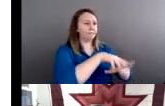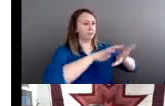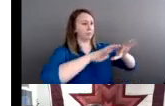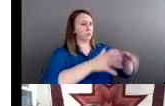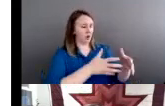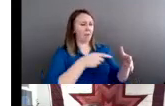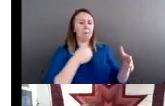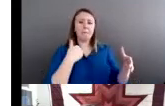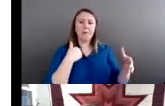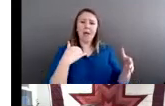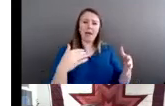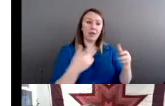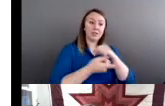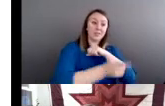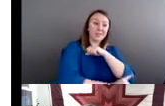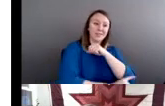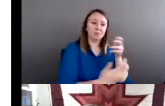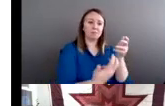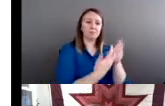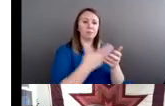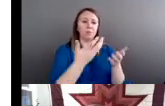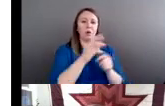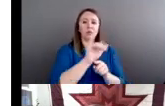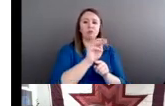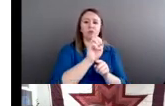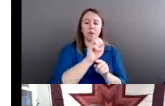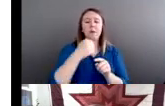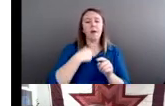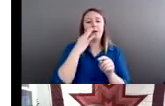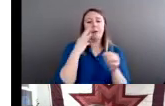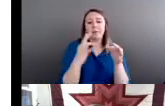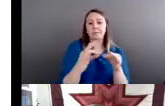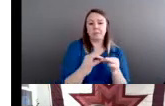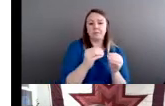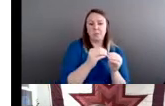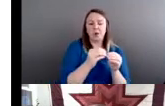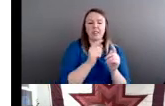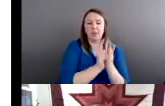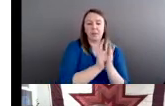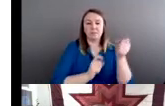that matches the crime. I'll say more about this in a few minutes.